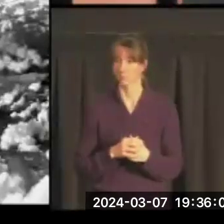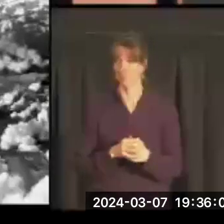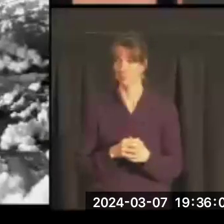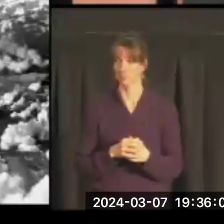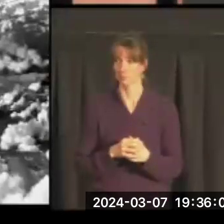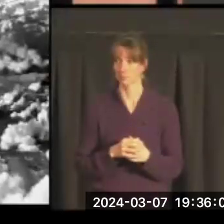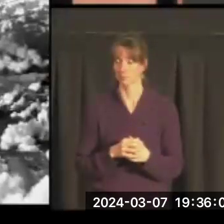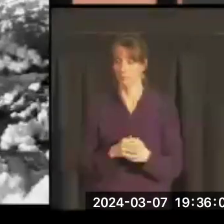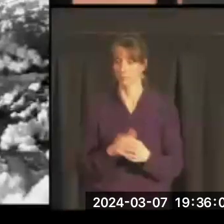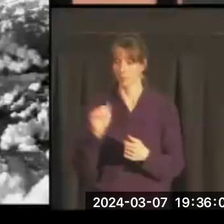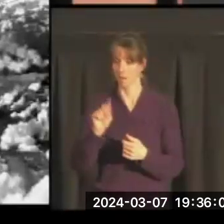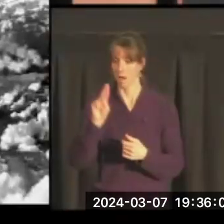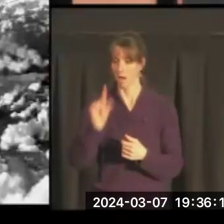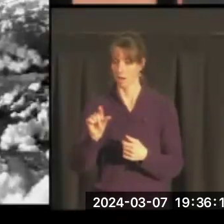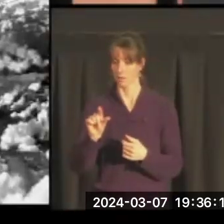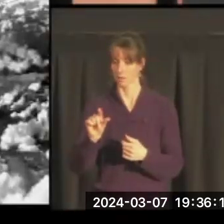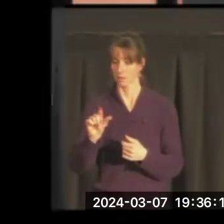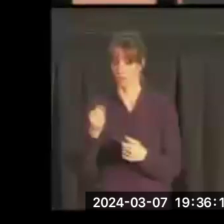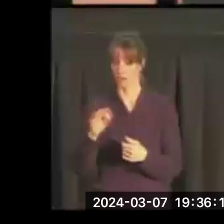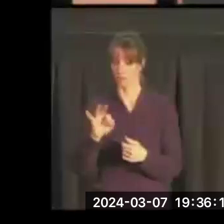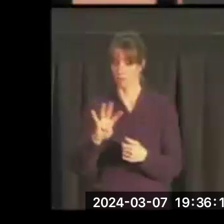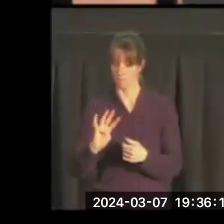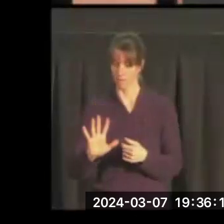By August of 1945.